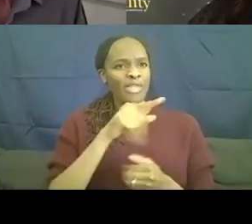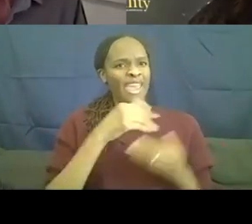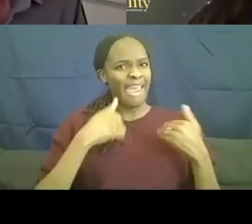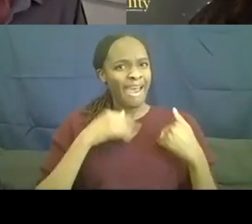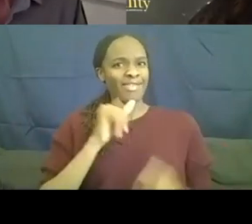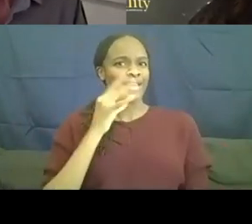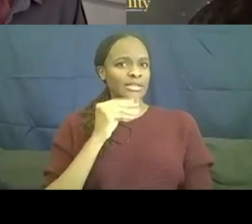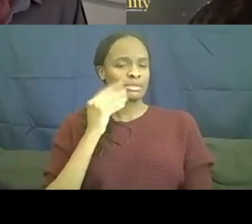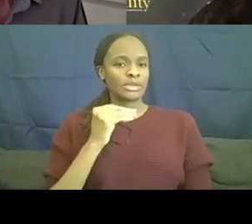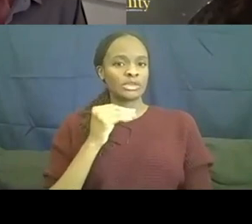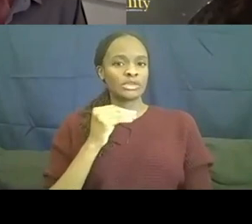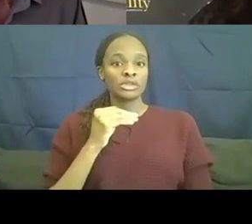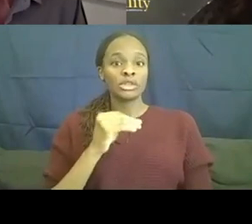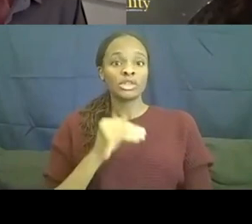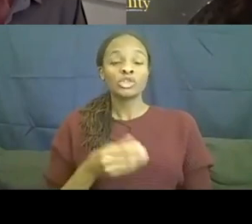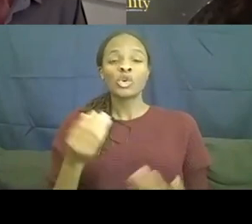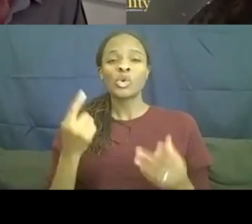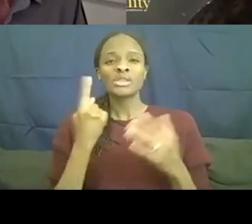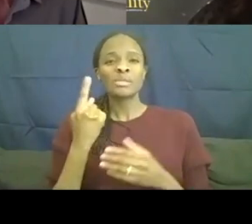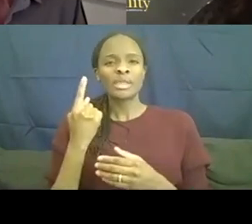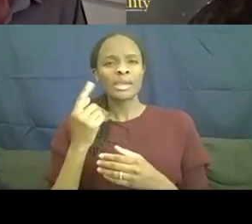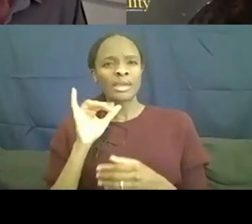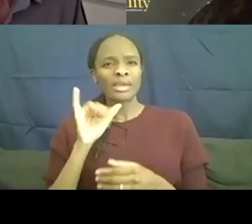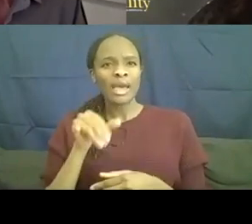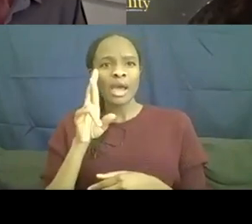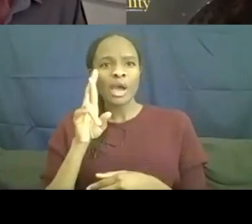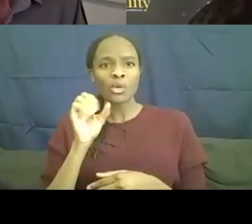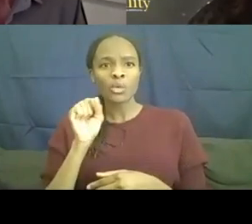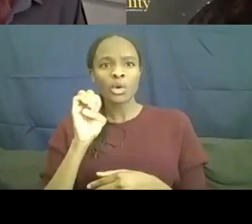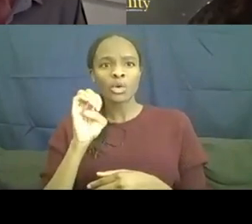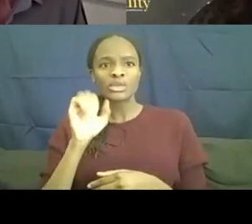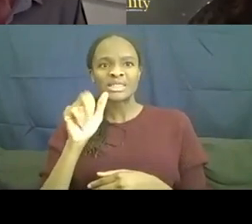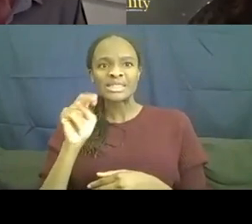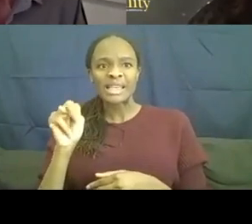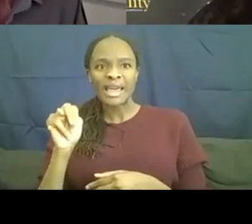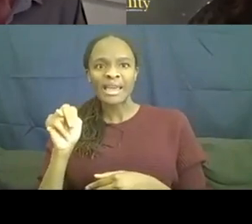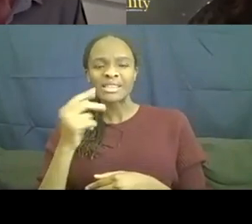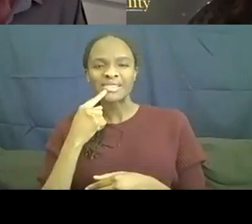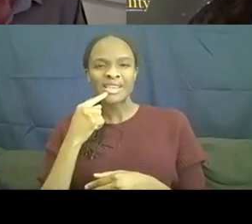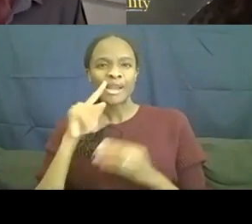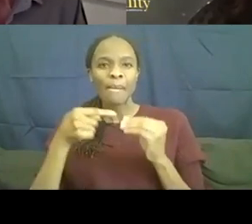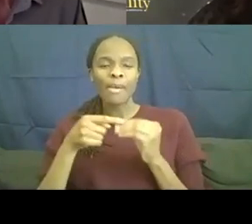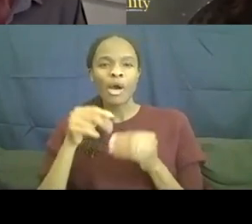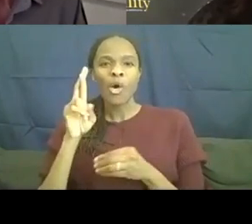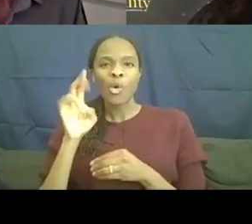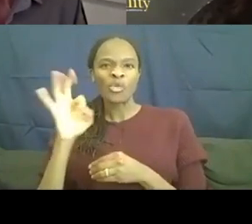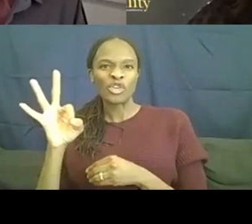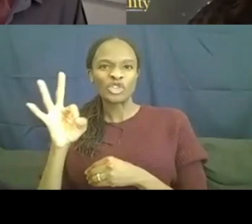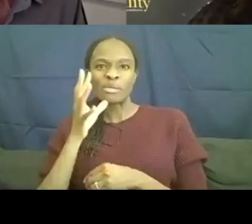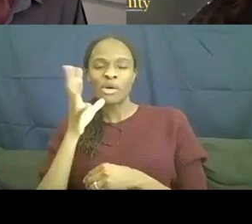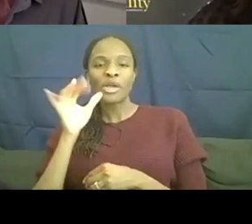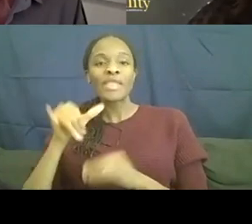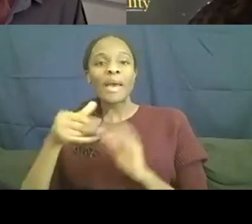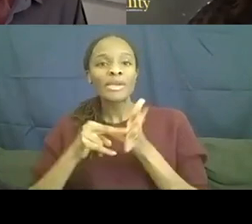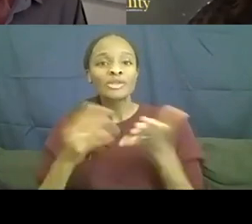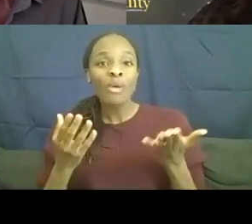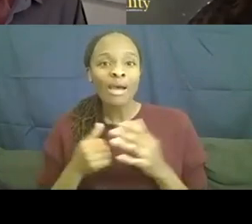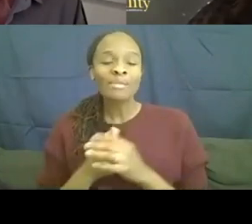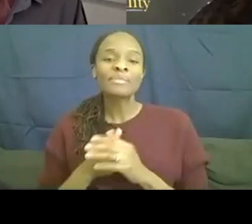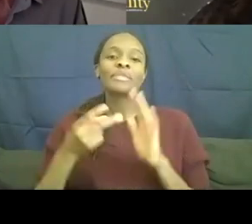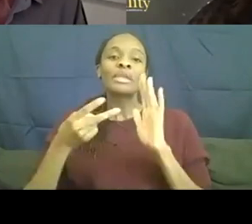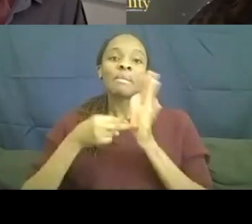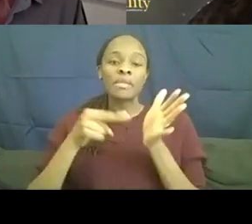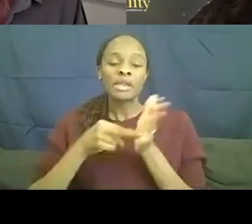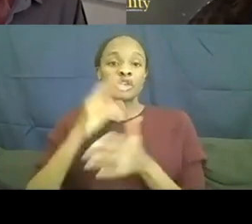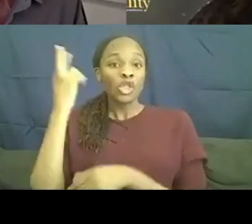talk about something Roseanne mentioned about refrigerator mothers, just to be sure that everyone knows what that means. It meant that the reason why kids were